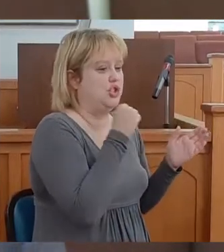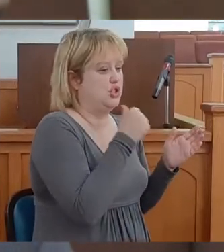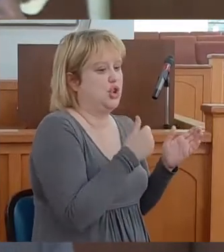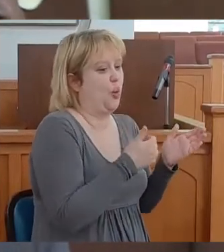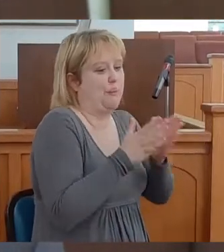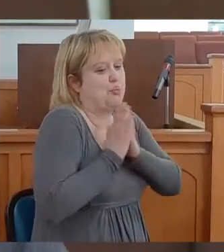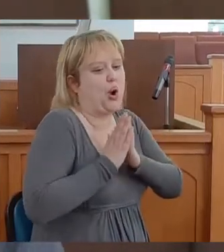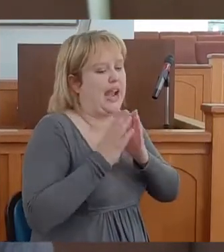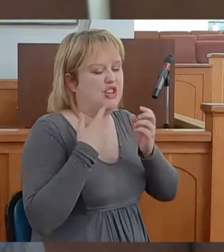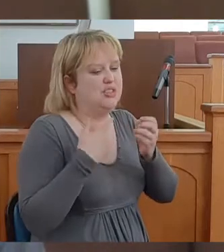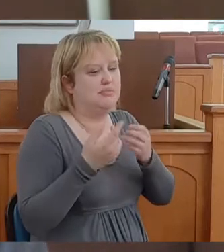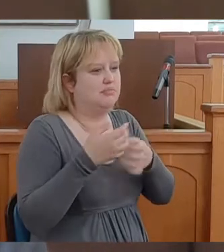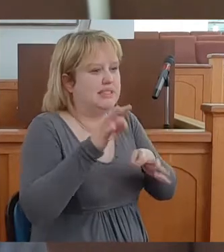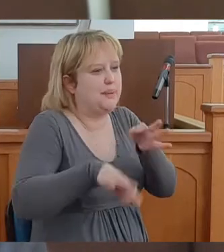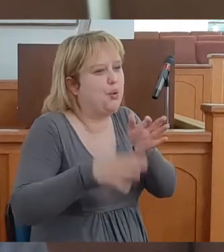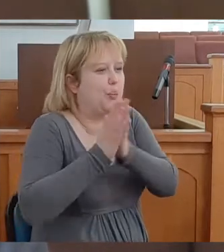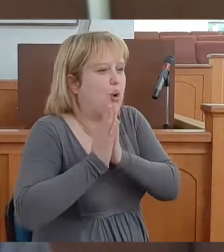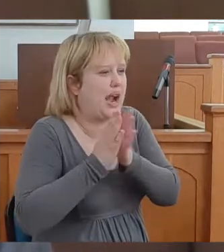generally.